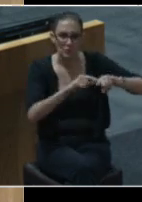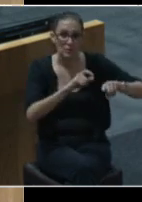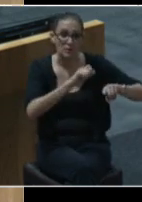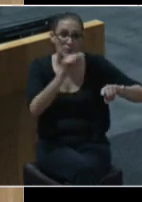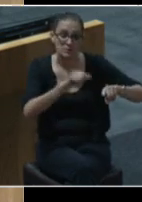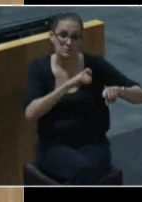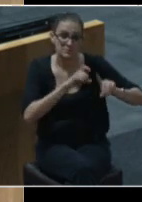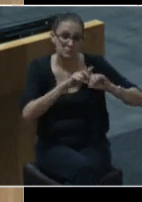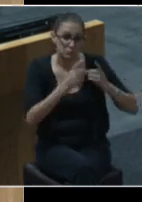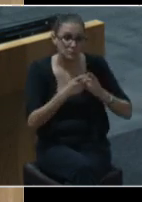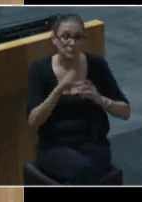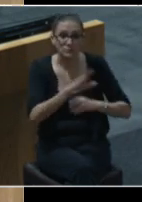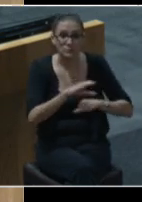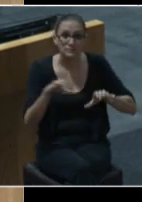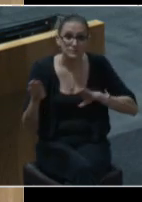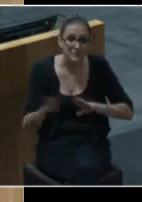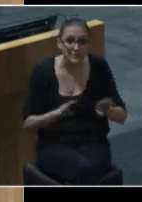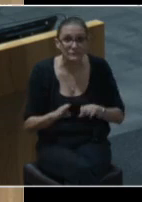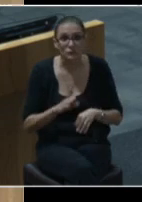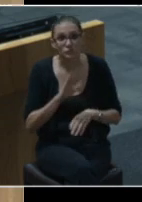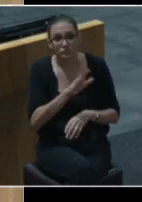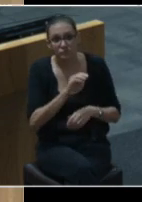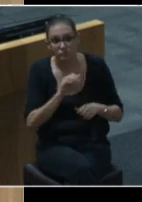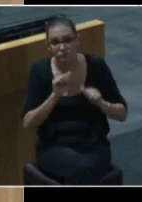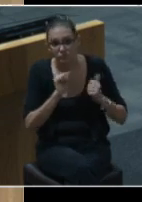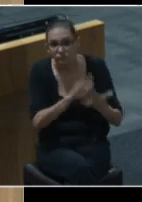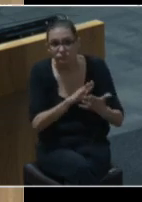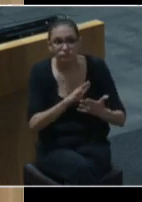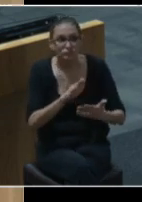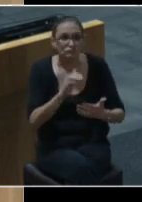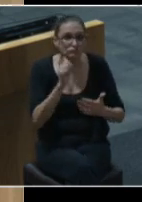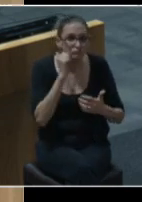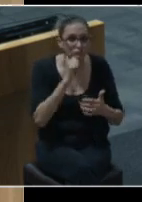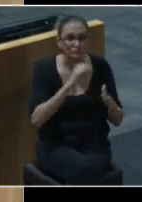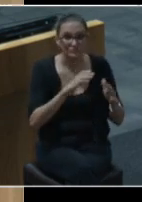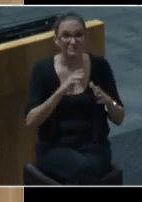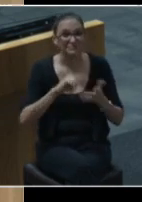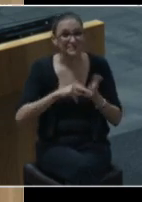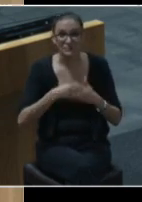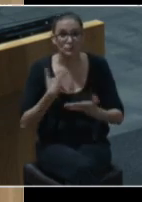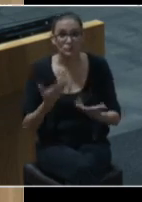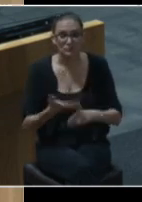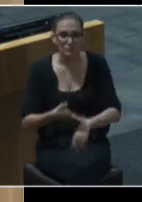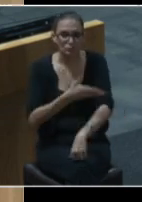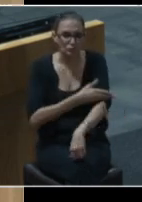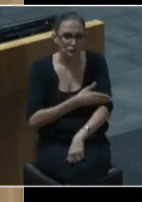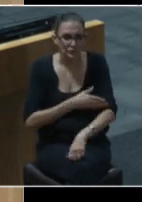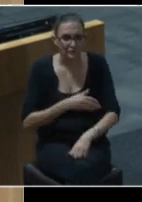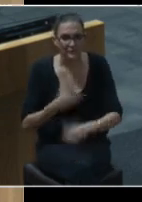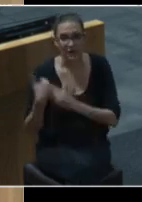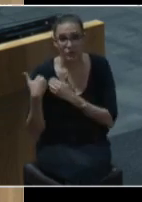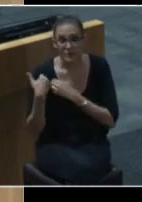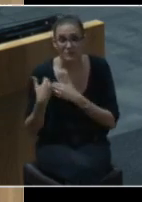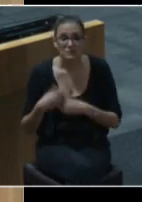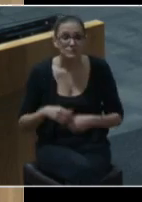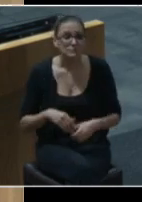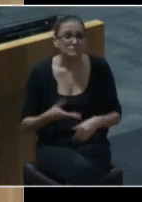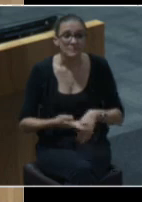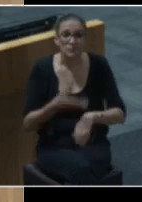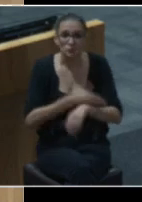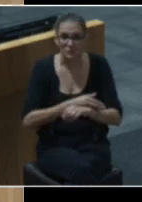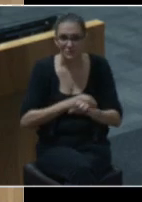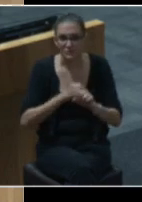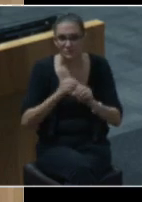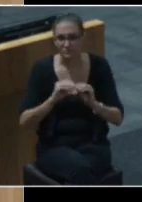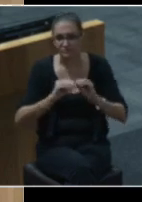practices, and policies. In doing so, we have improved accountability, increased transparency, and created more